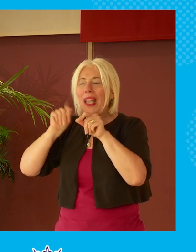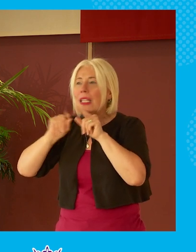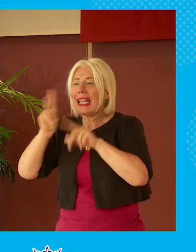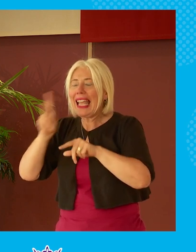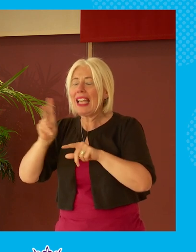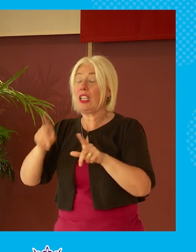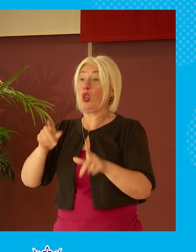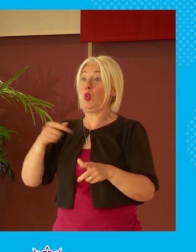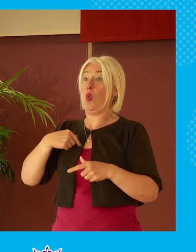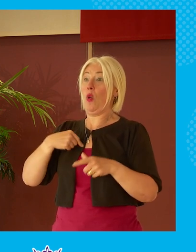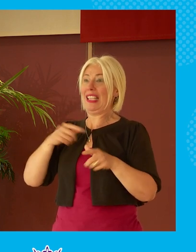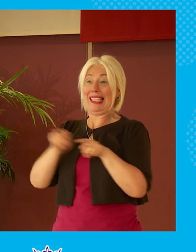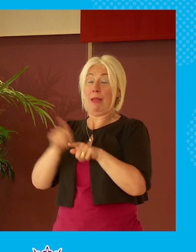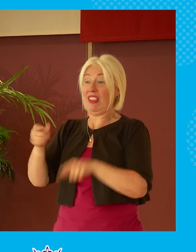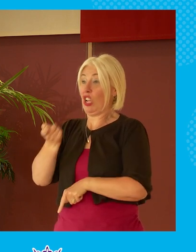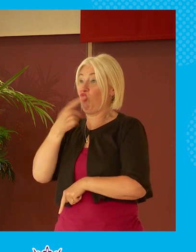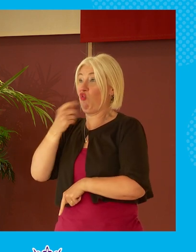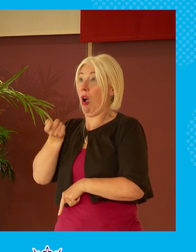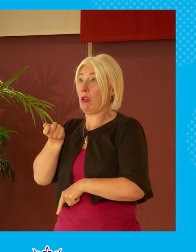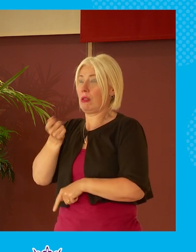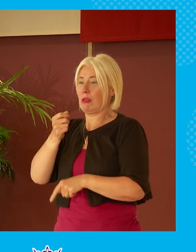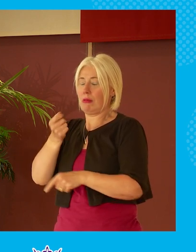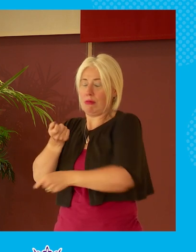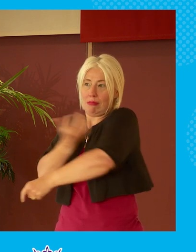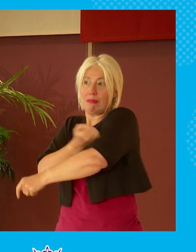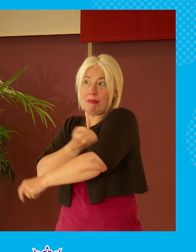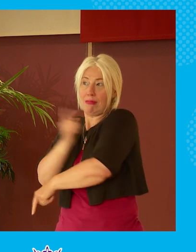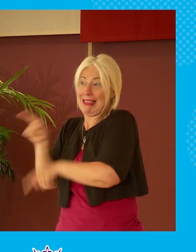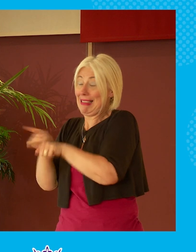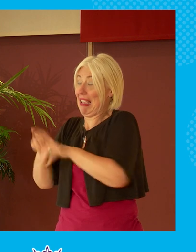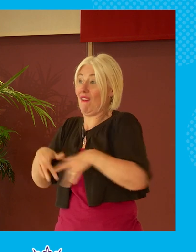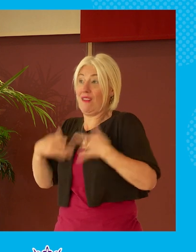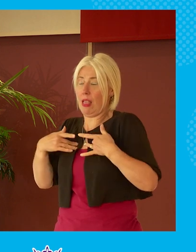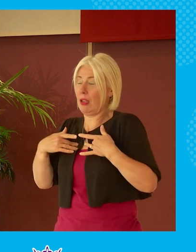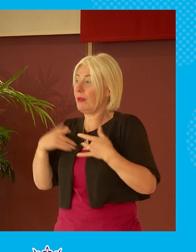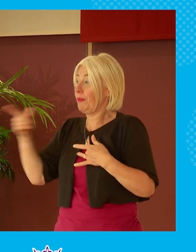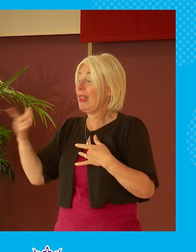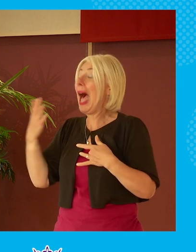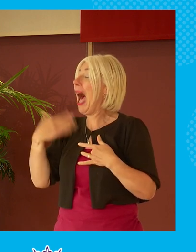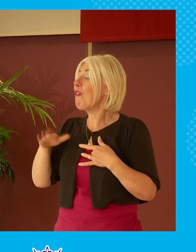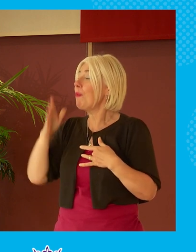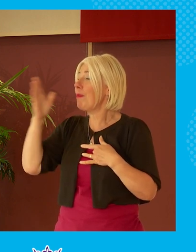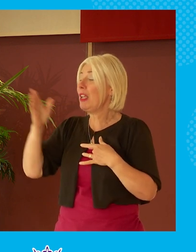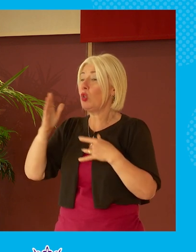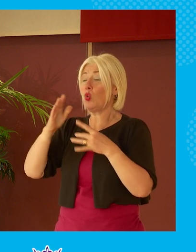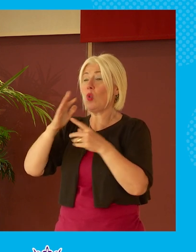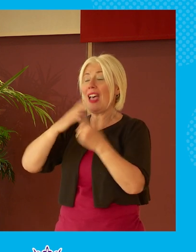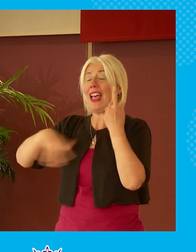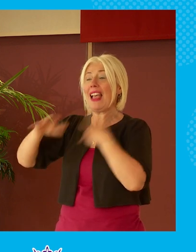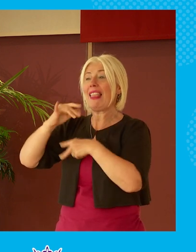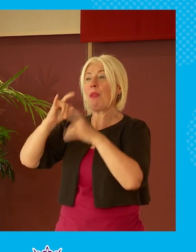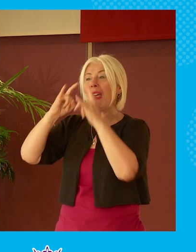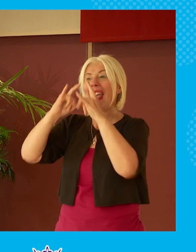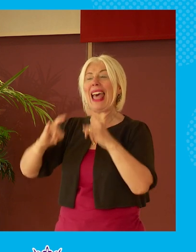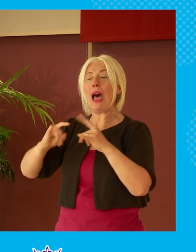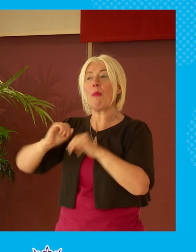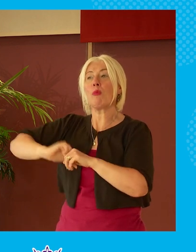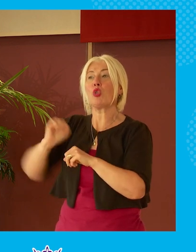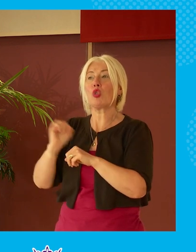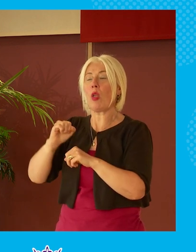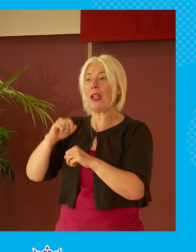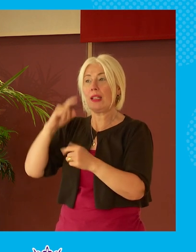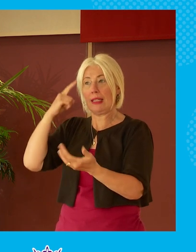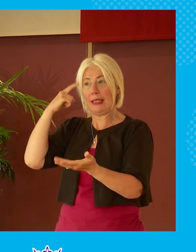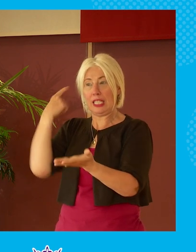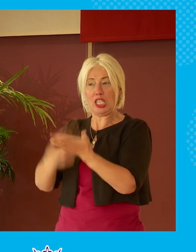an experience as a climate justice activist is that i've been in spaces like climate camp scotland where basically there's like a consensus-based decision